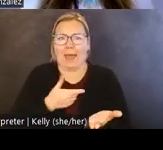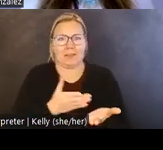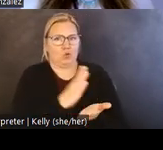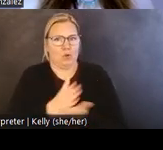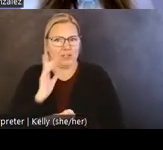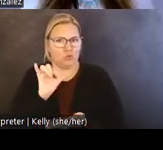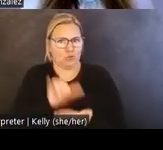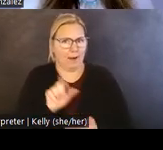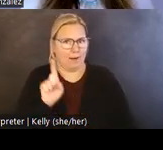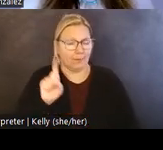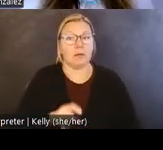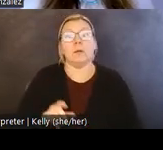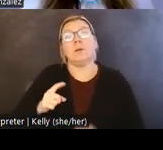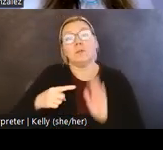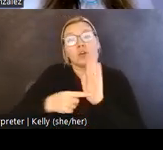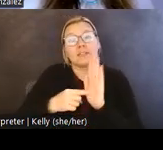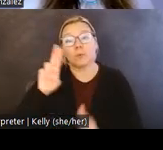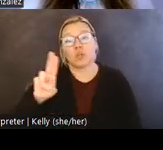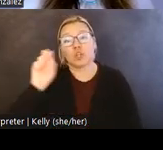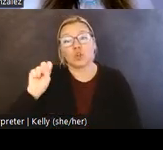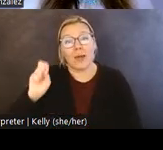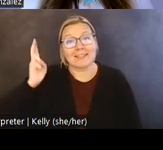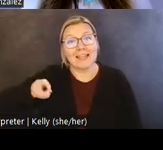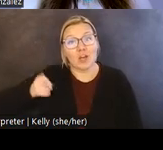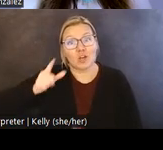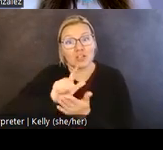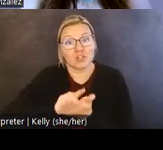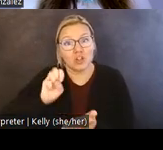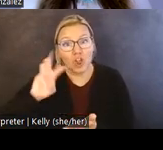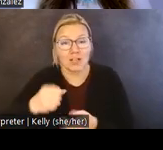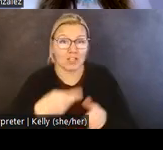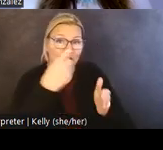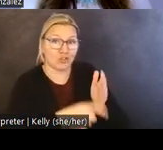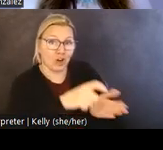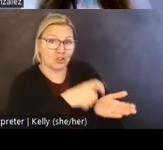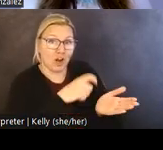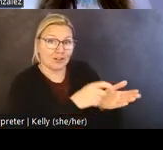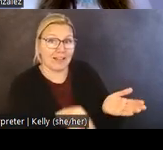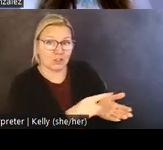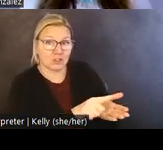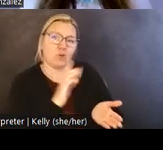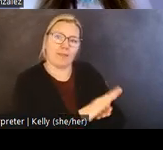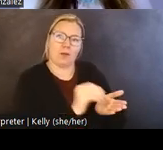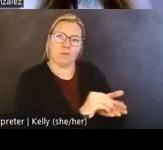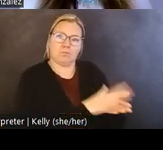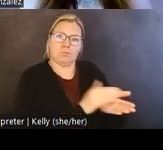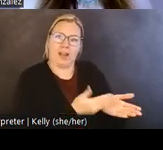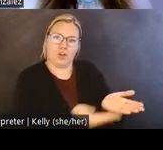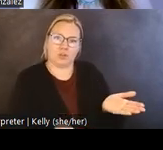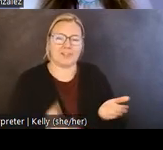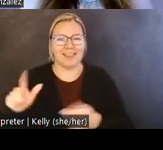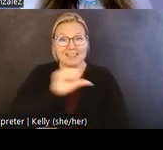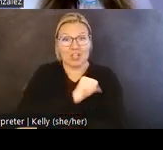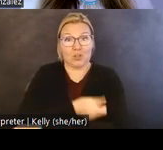For example, U.S. laws charge archaeologists with legal stewardship over the archaeological record. This authority is